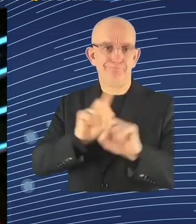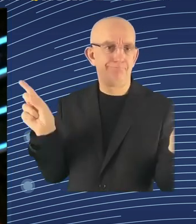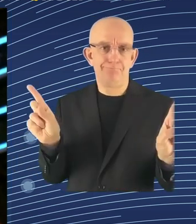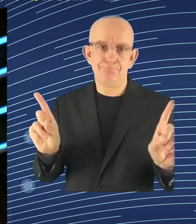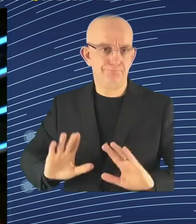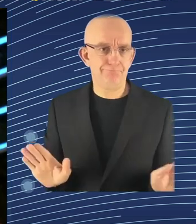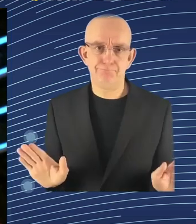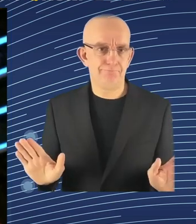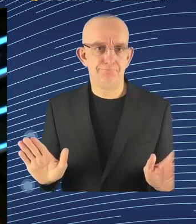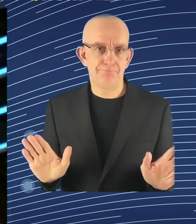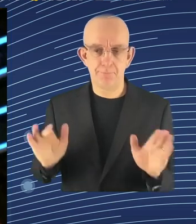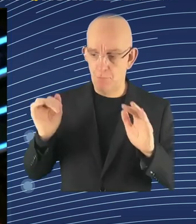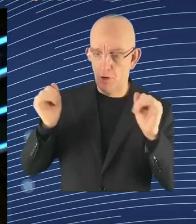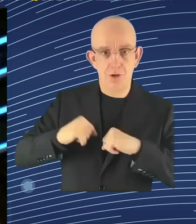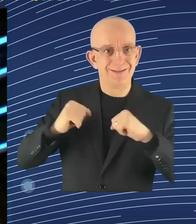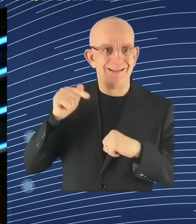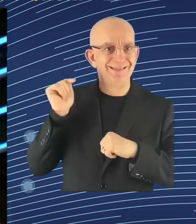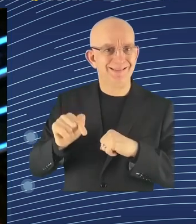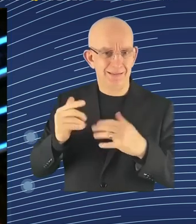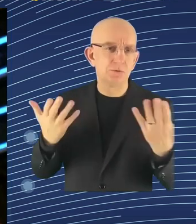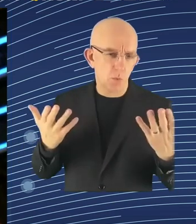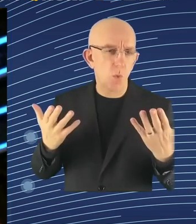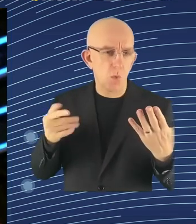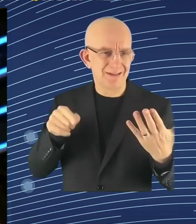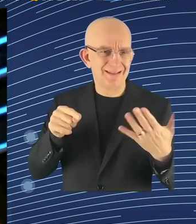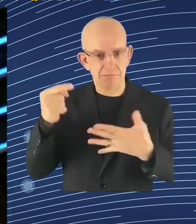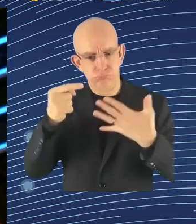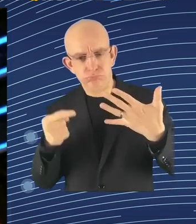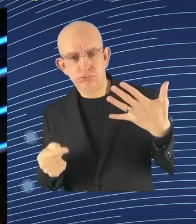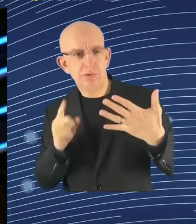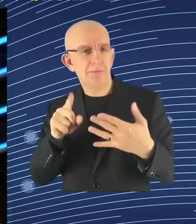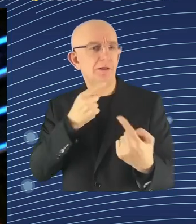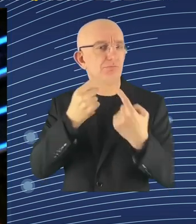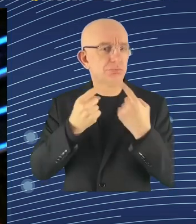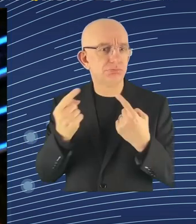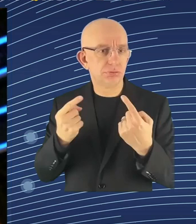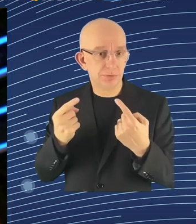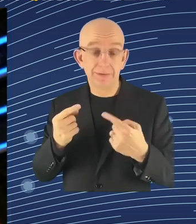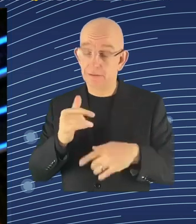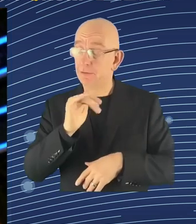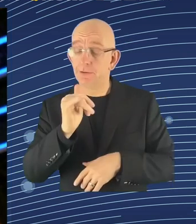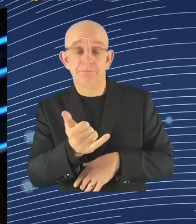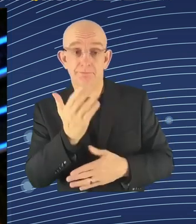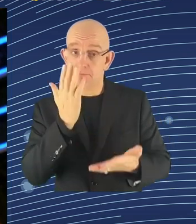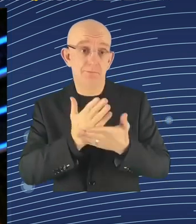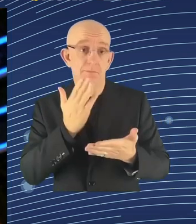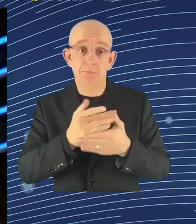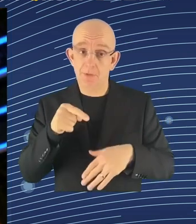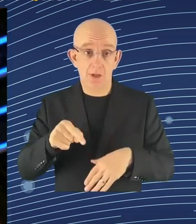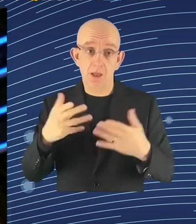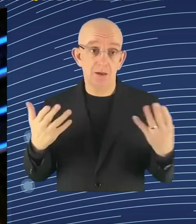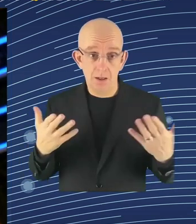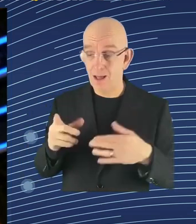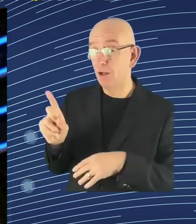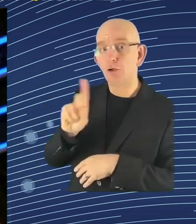is that you can be fired by an algorithm. practice, when we're talking about platform work, that would mean that they just